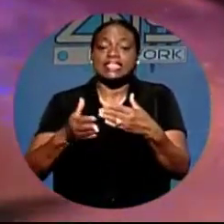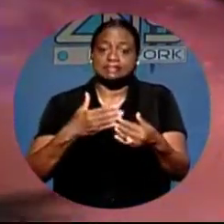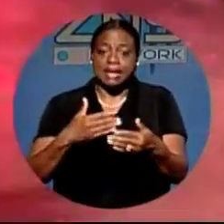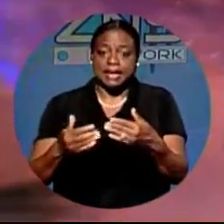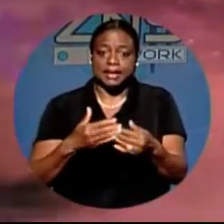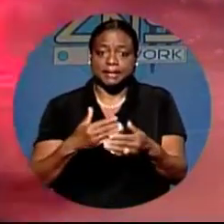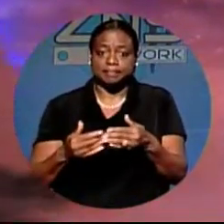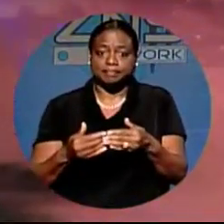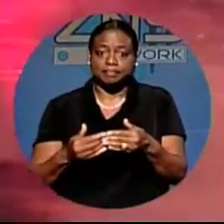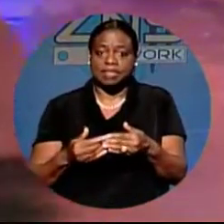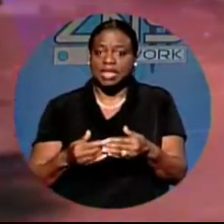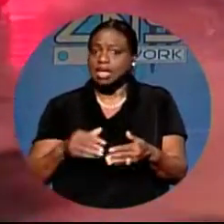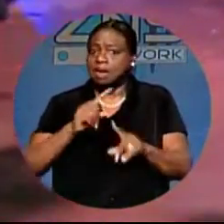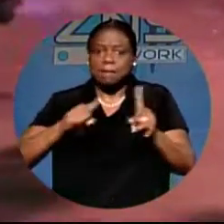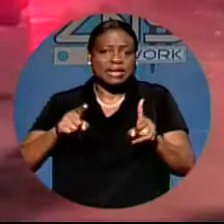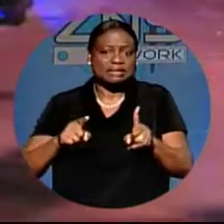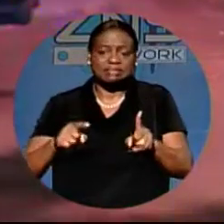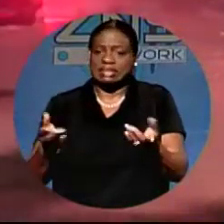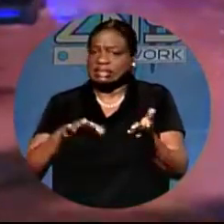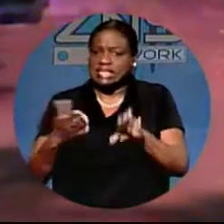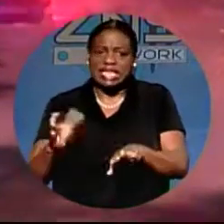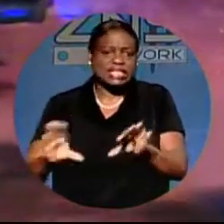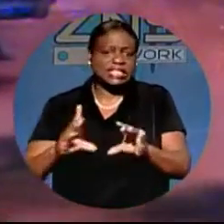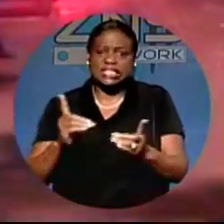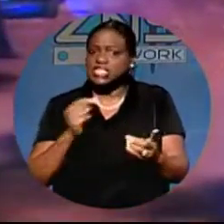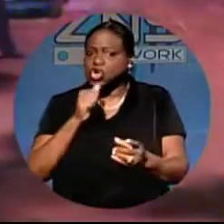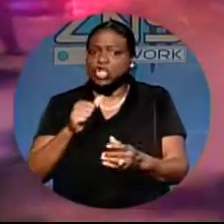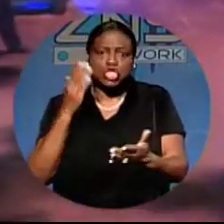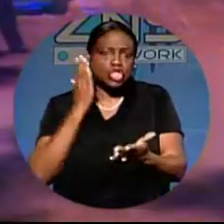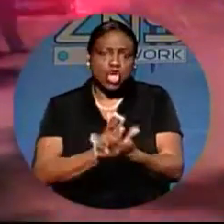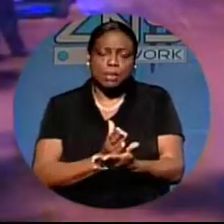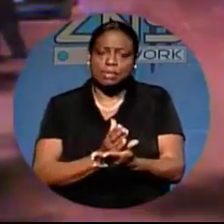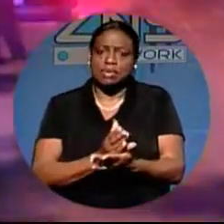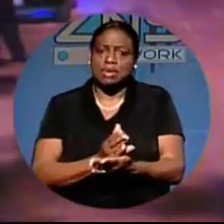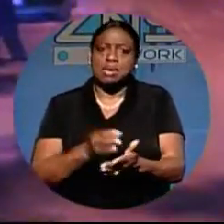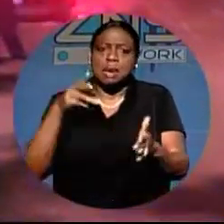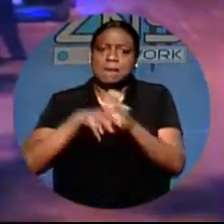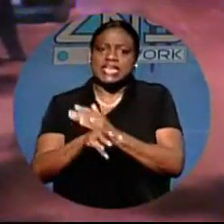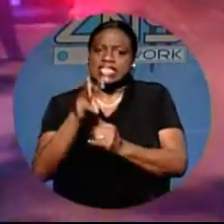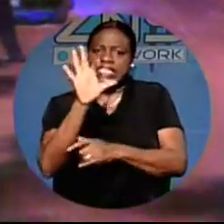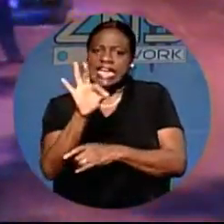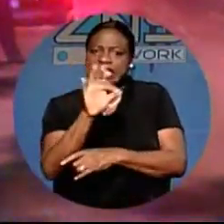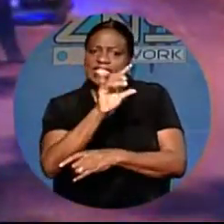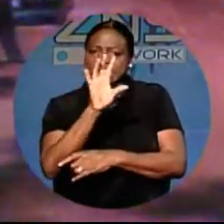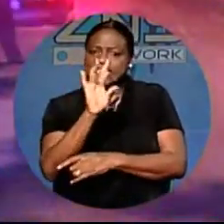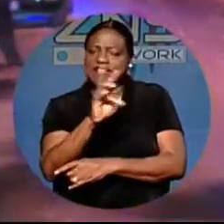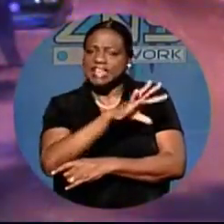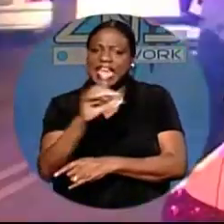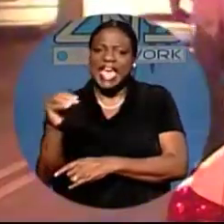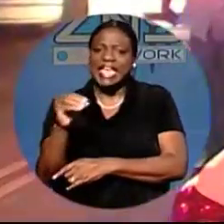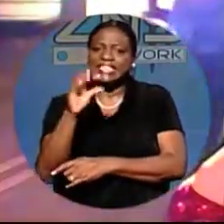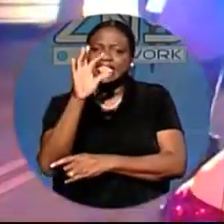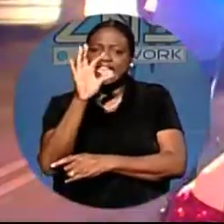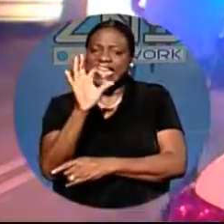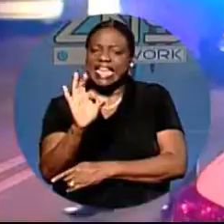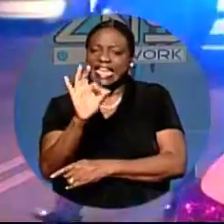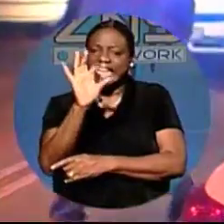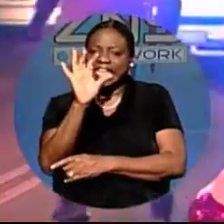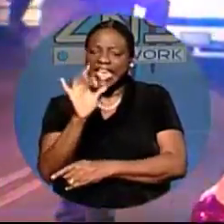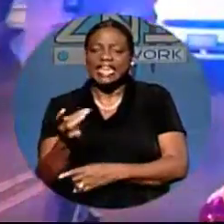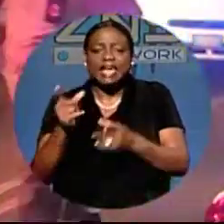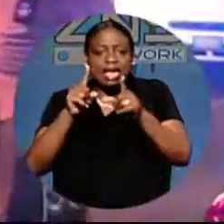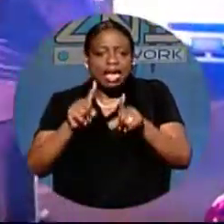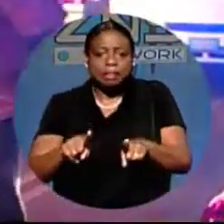deadly incidents didn't stop there, as murders 97 and 98 happened within half an hour of the wee hours